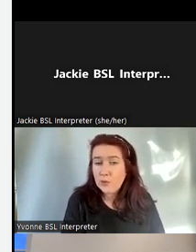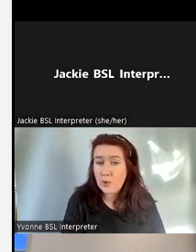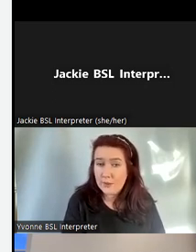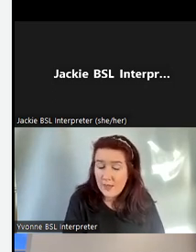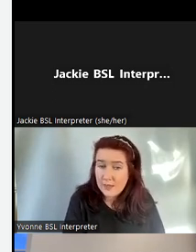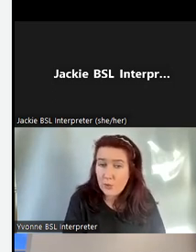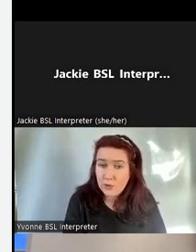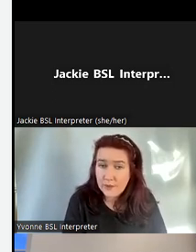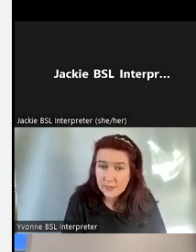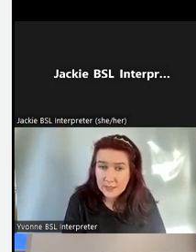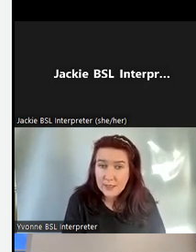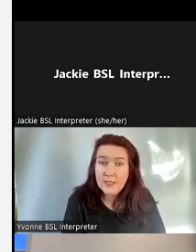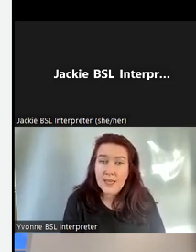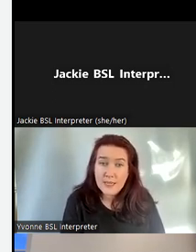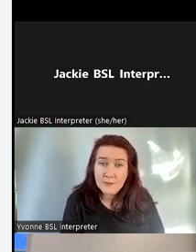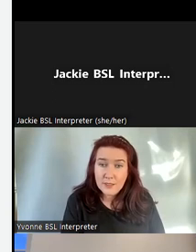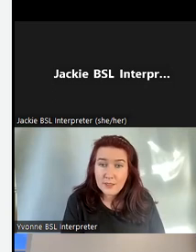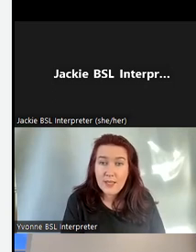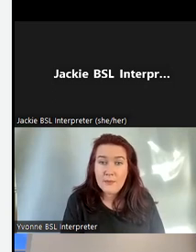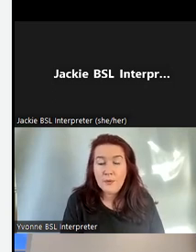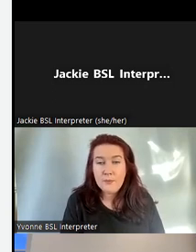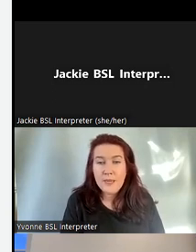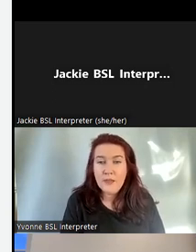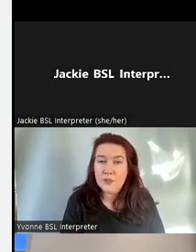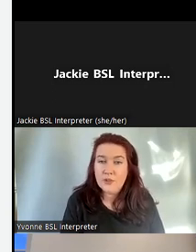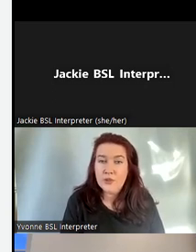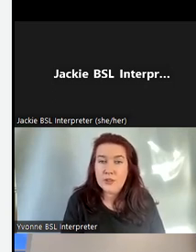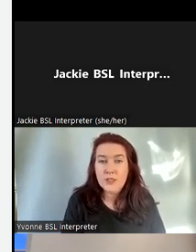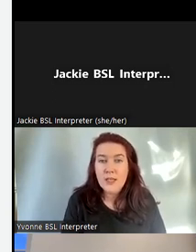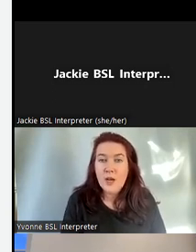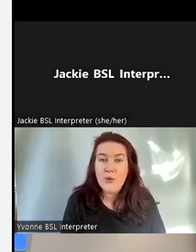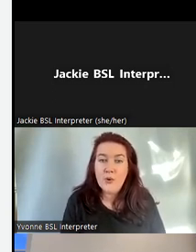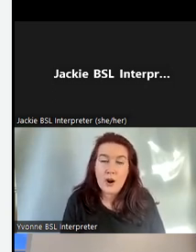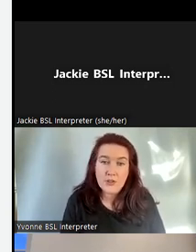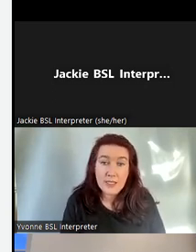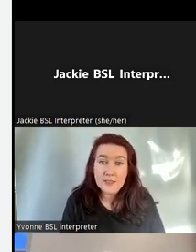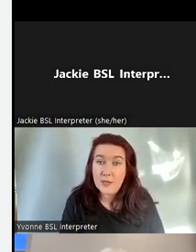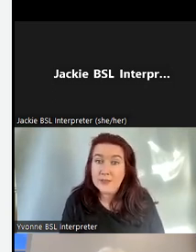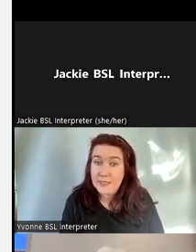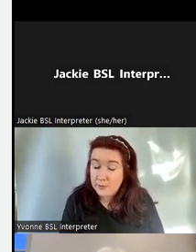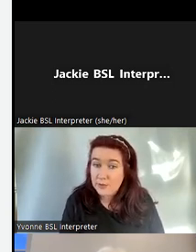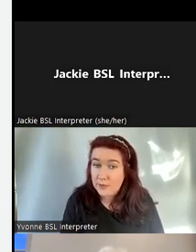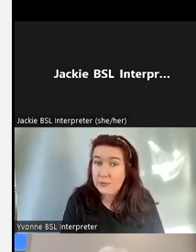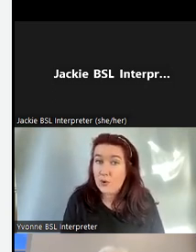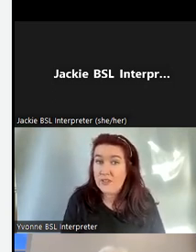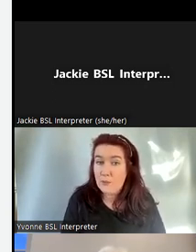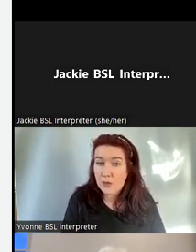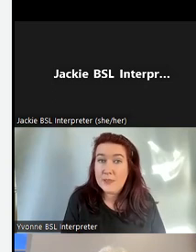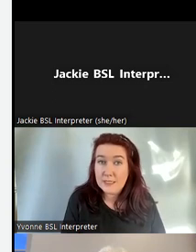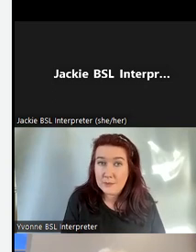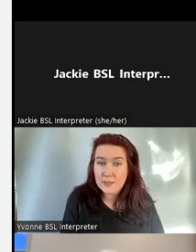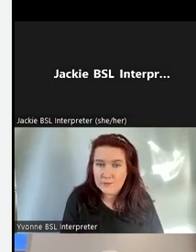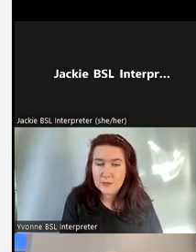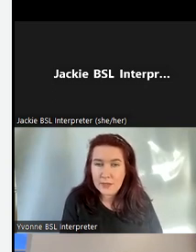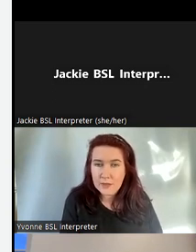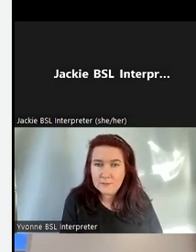We also work with what University in Edinburgh in Edinburgh many of their students who are training to become interpreters we're able to offer them work